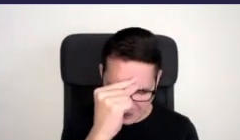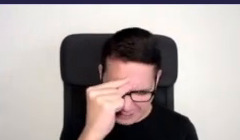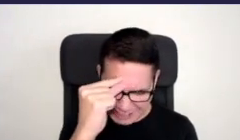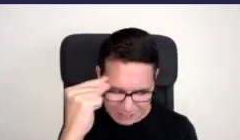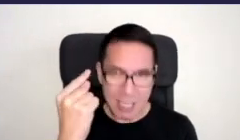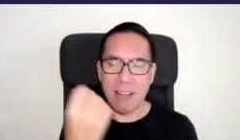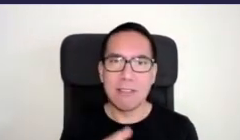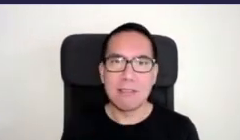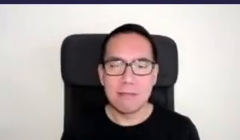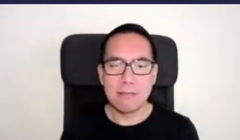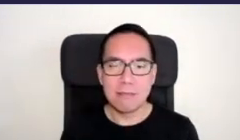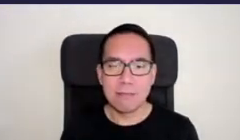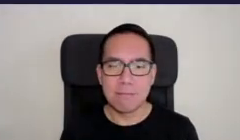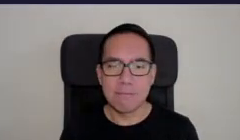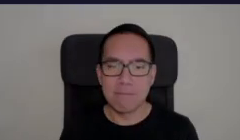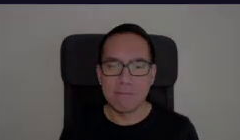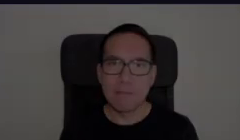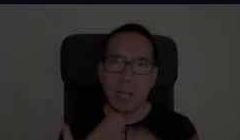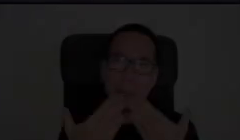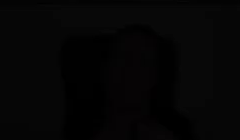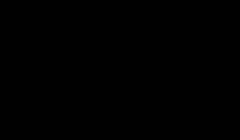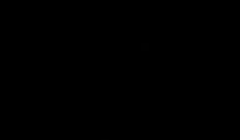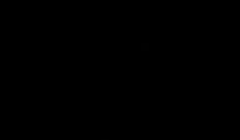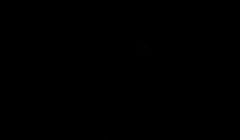this thank you